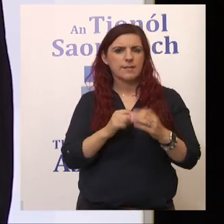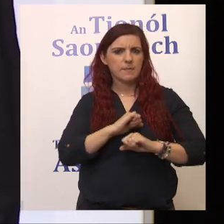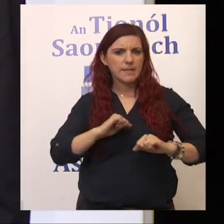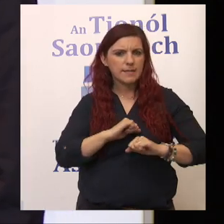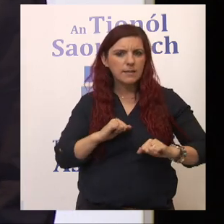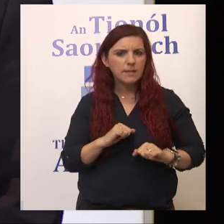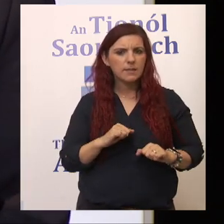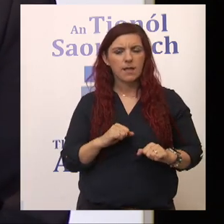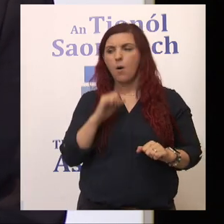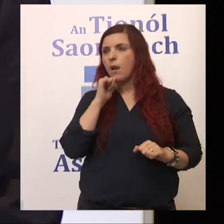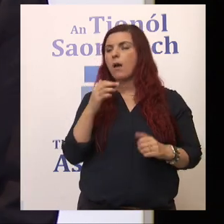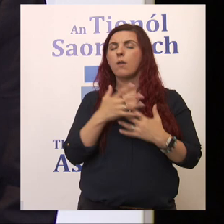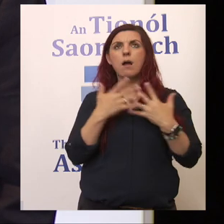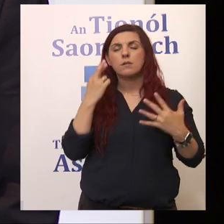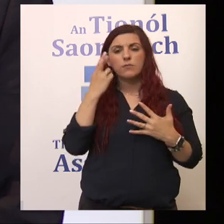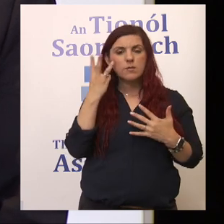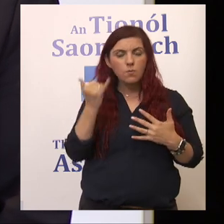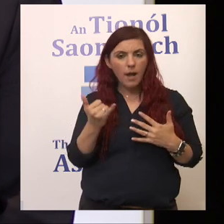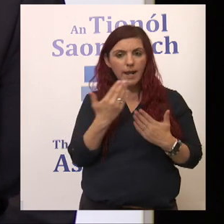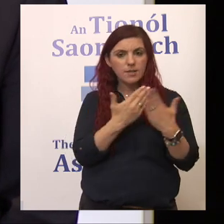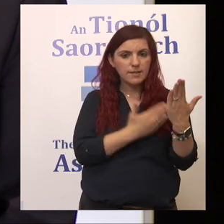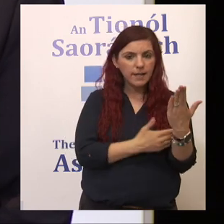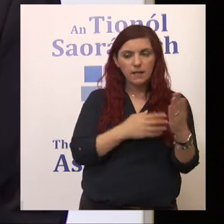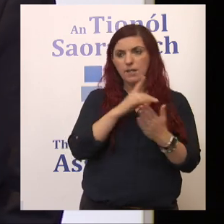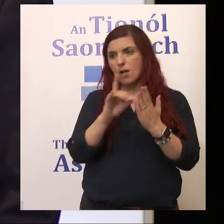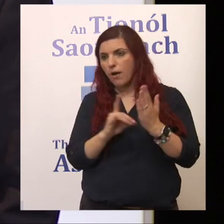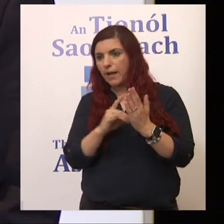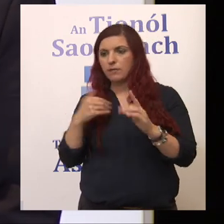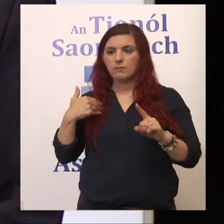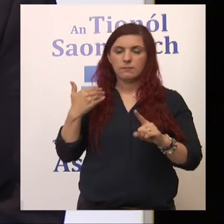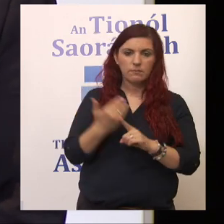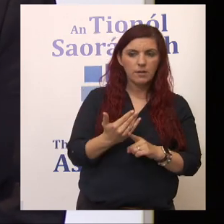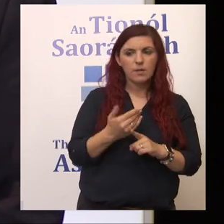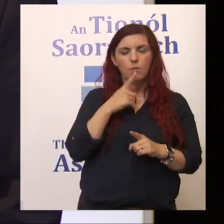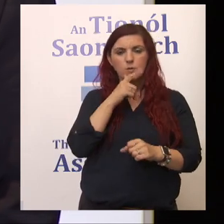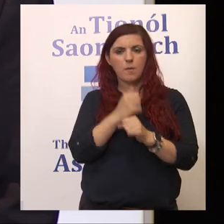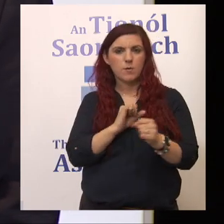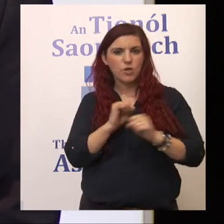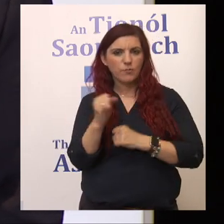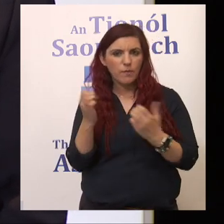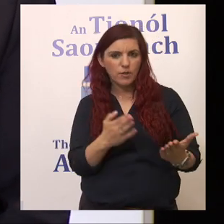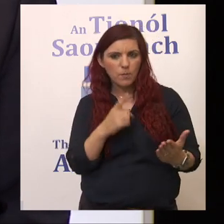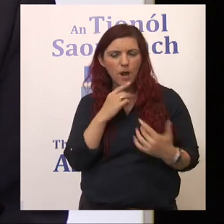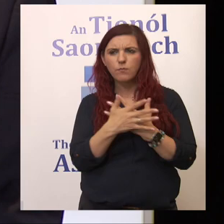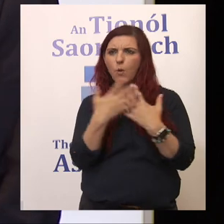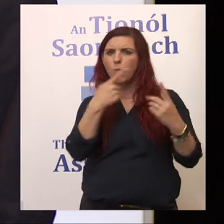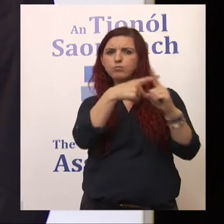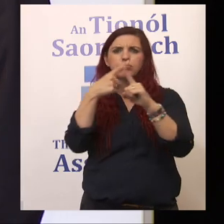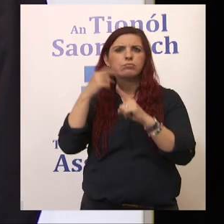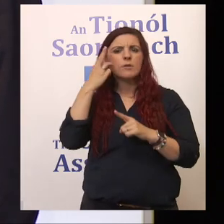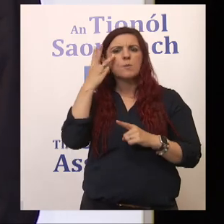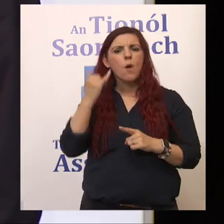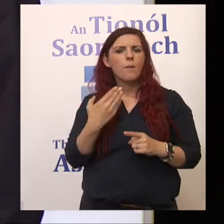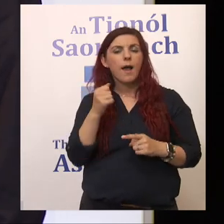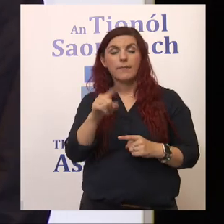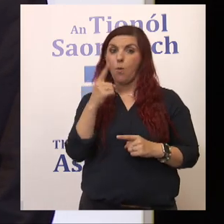Now there's lots of reasons for this, legislatively, culturally, historically, in terms of service provision. There's loads of reasons for this. mean, one